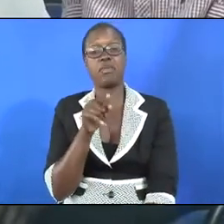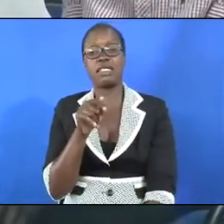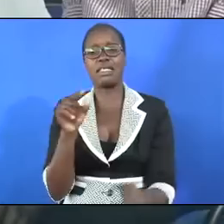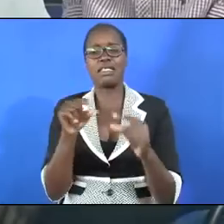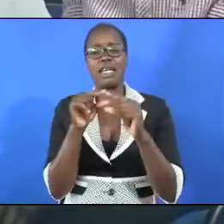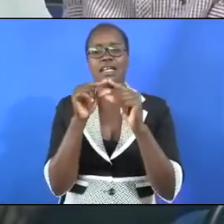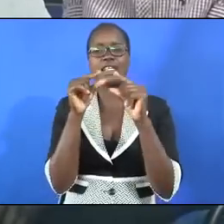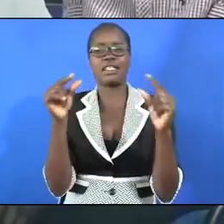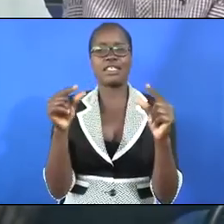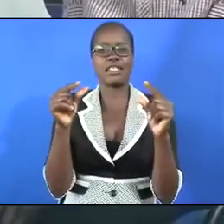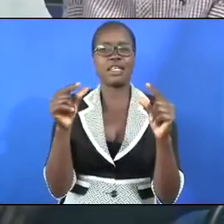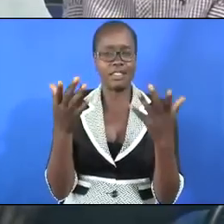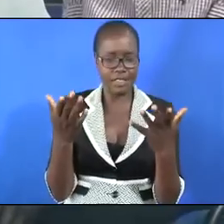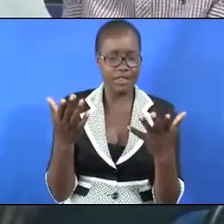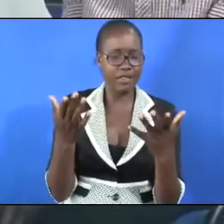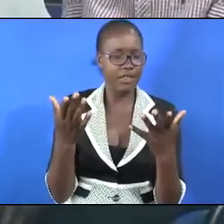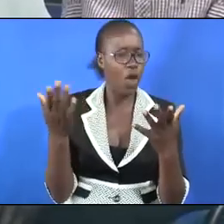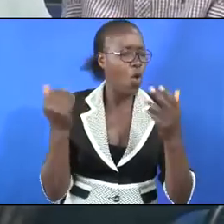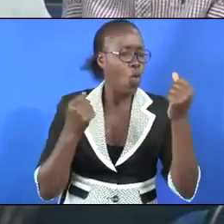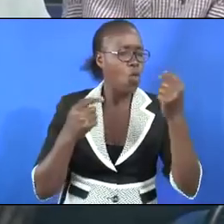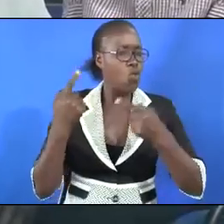of great accomplishments.